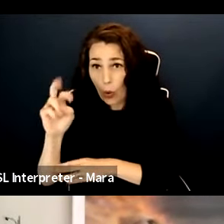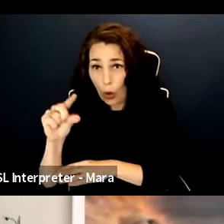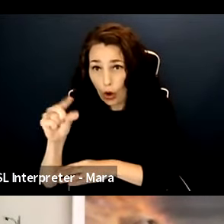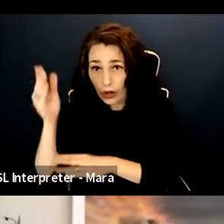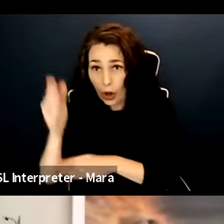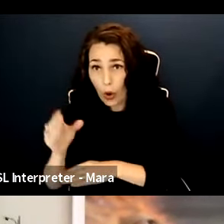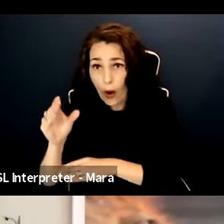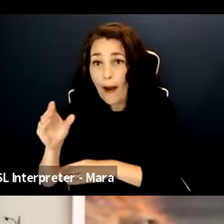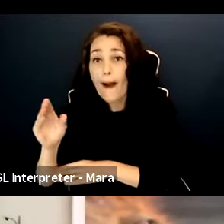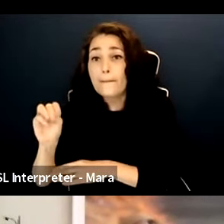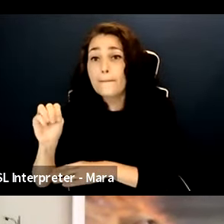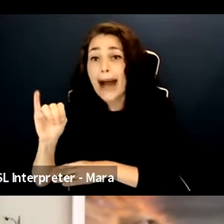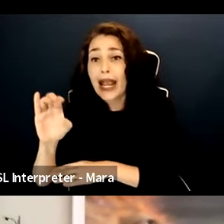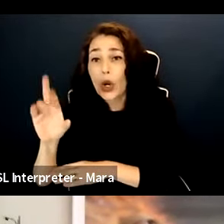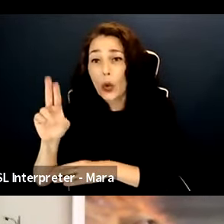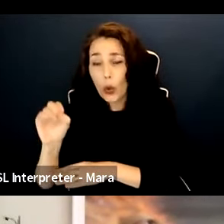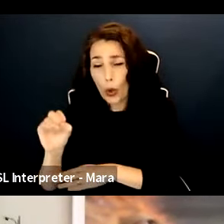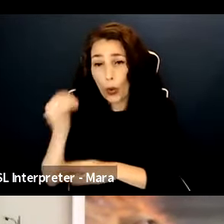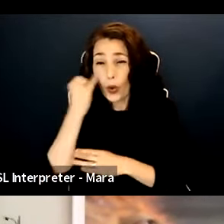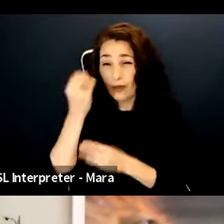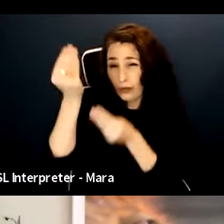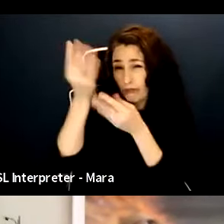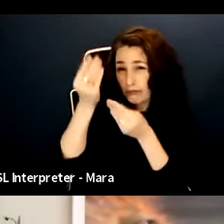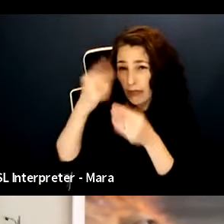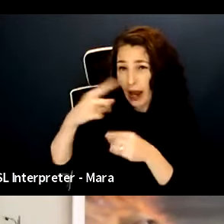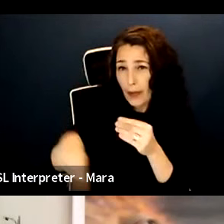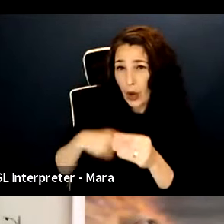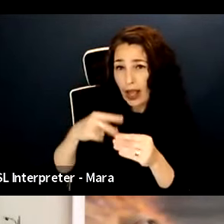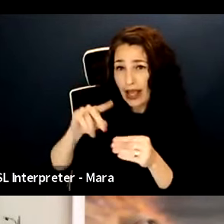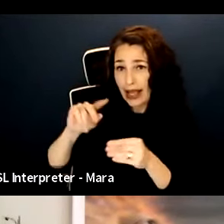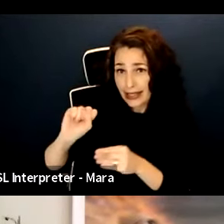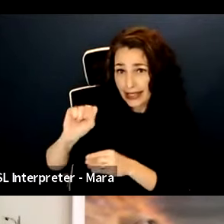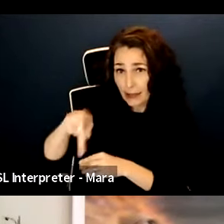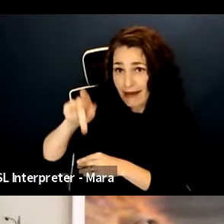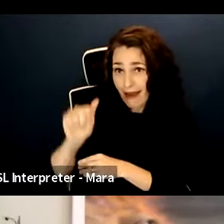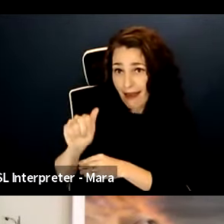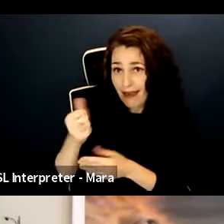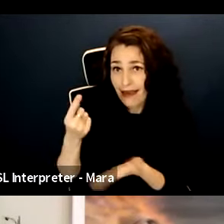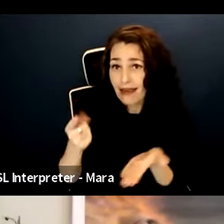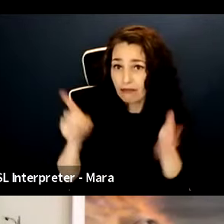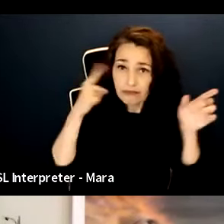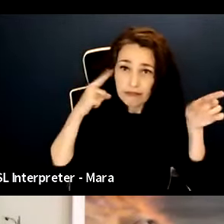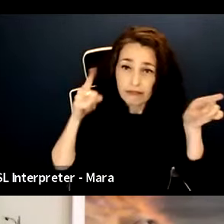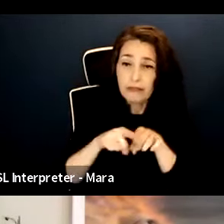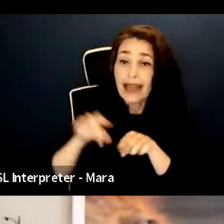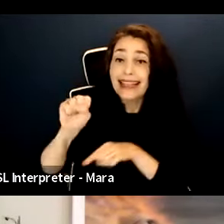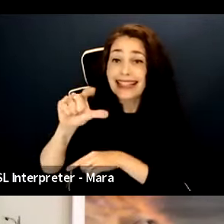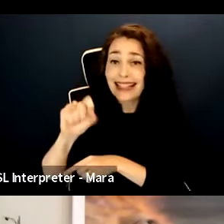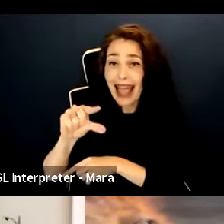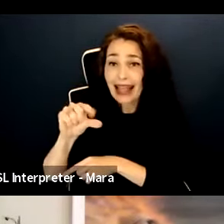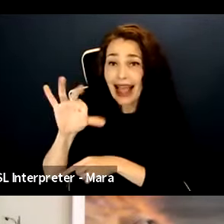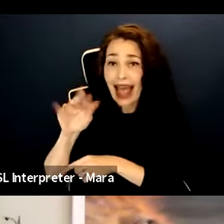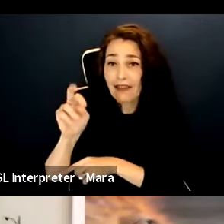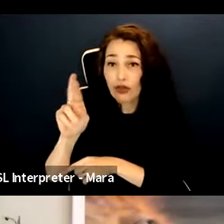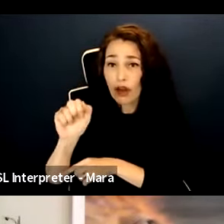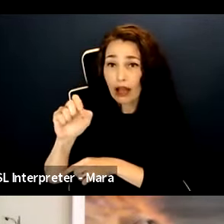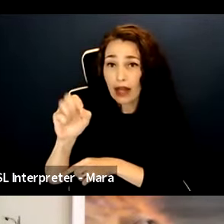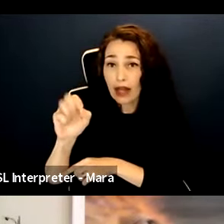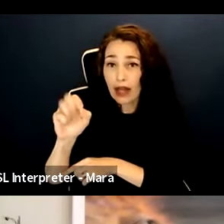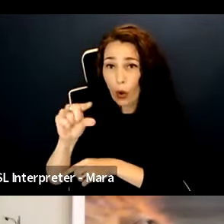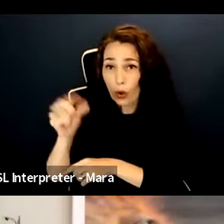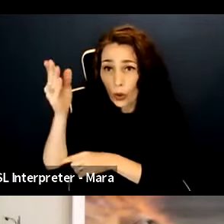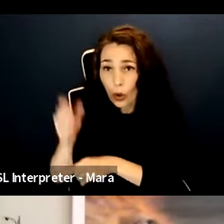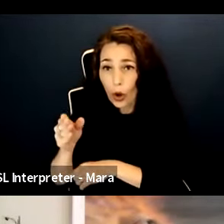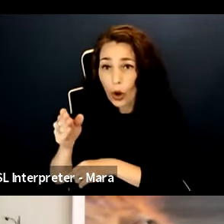Or if you'd like to get more information on the SPA agreement, please visit segaftra.org forward slash short